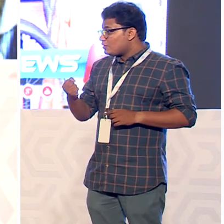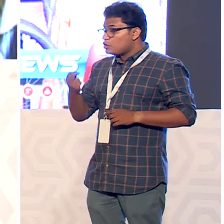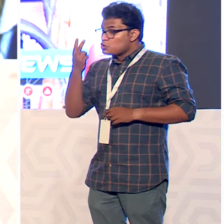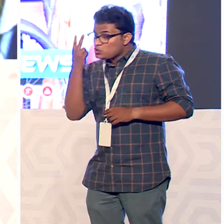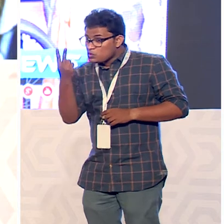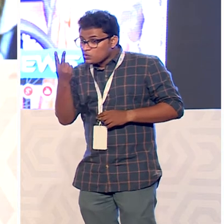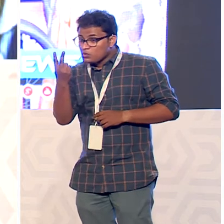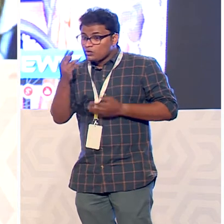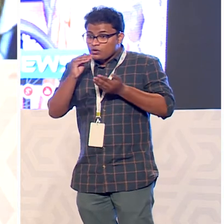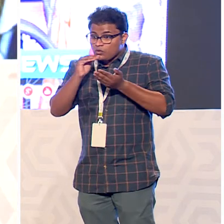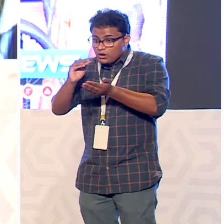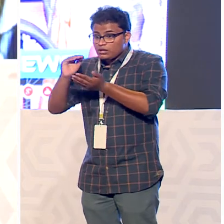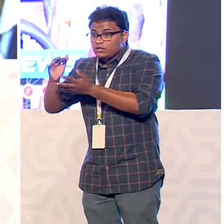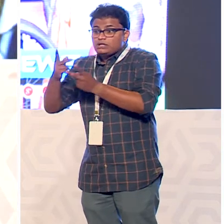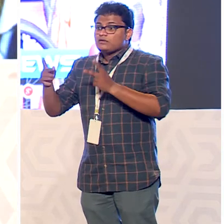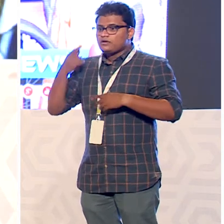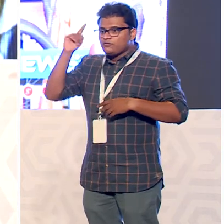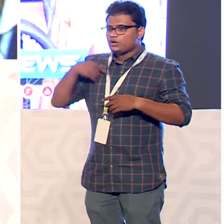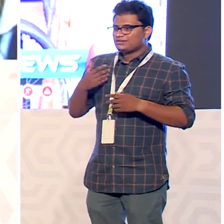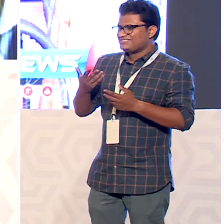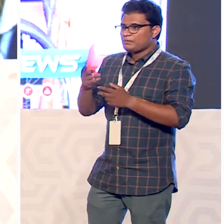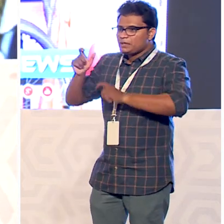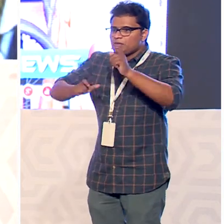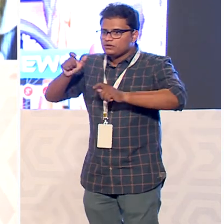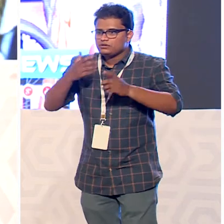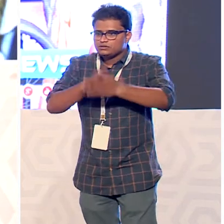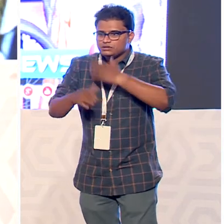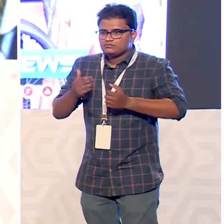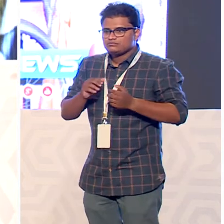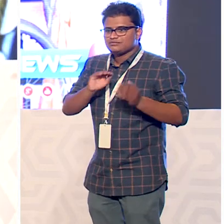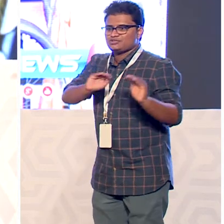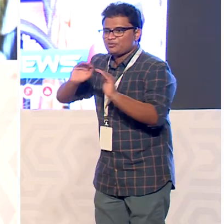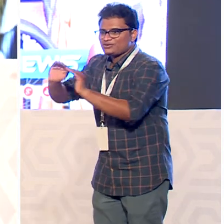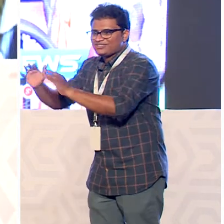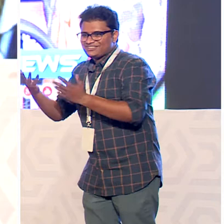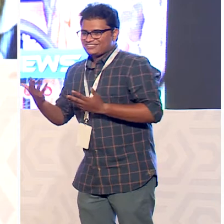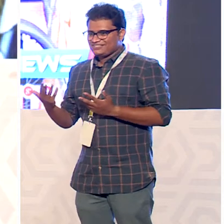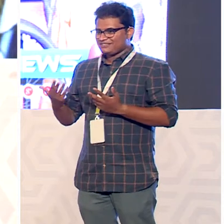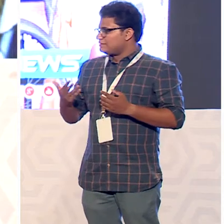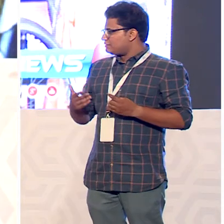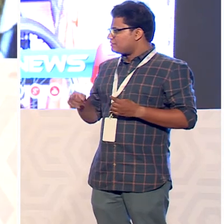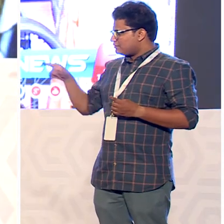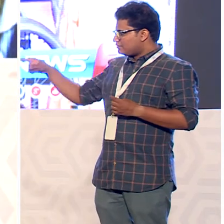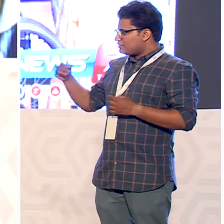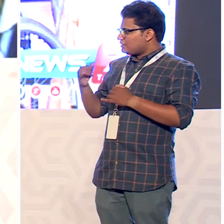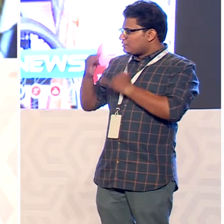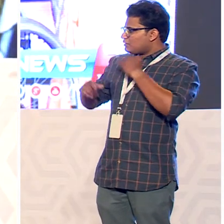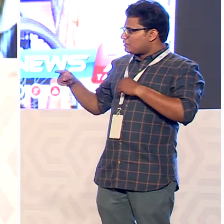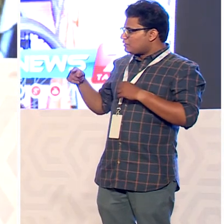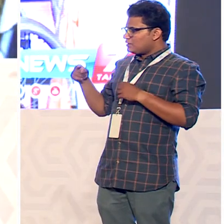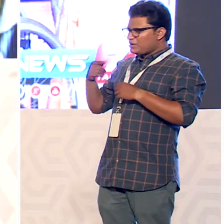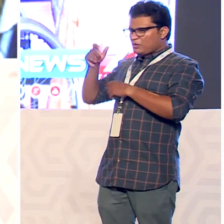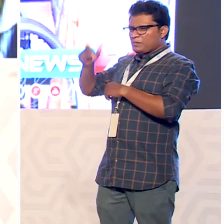for the work i've been doing for the society and this is the tangata raga award the last person to receive this award was